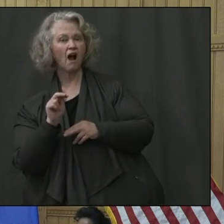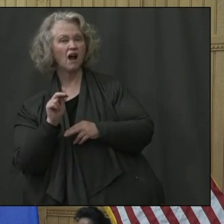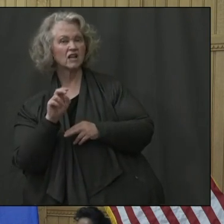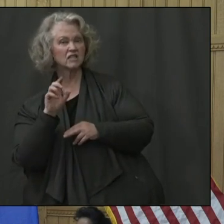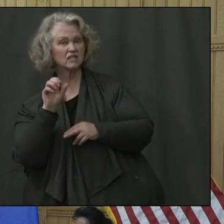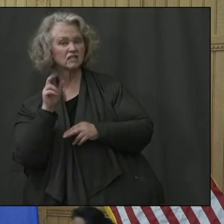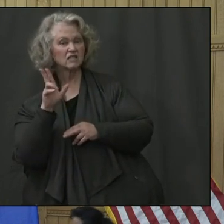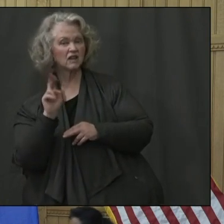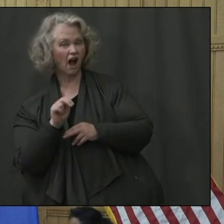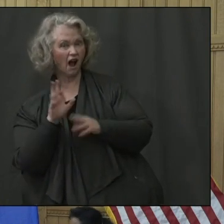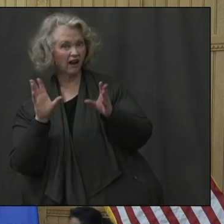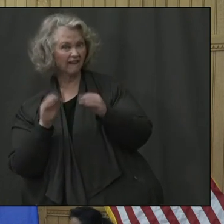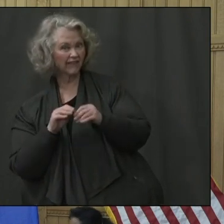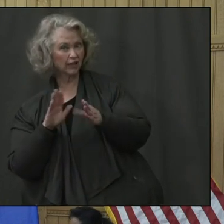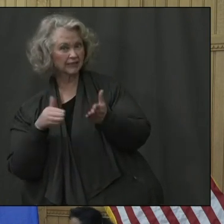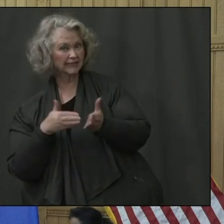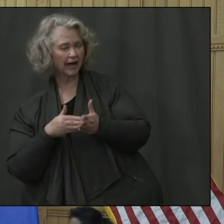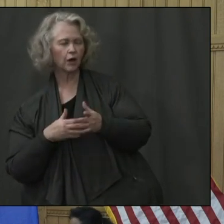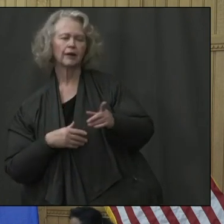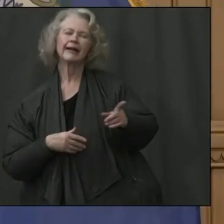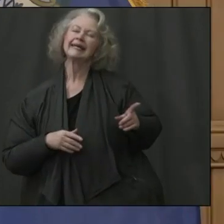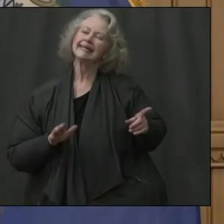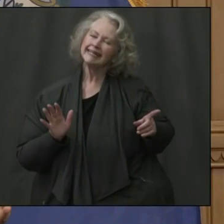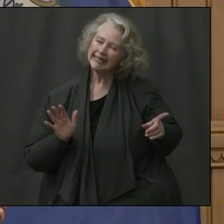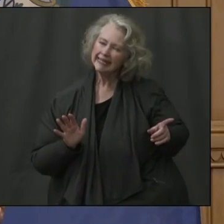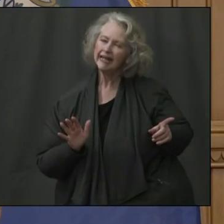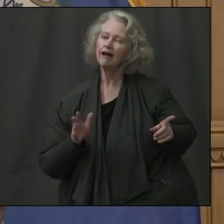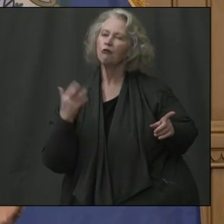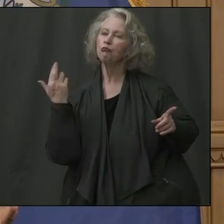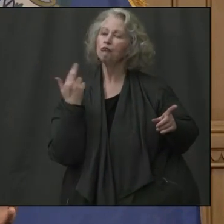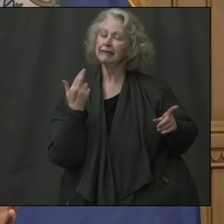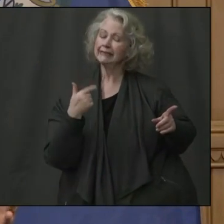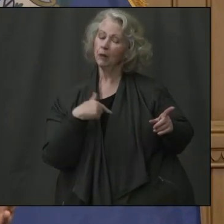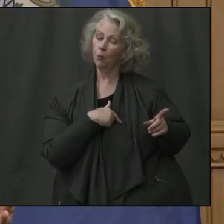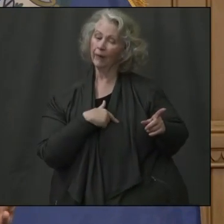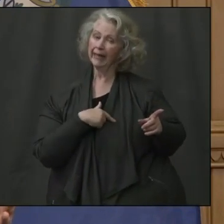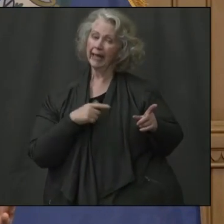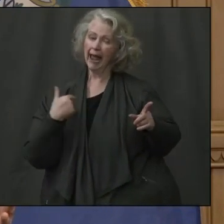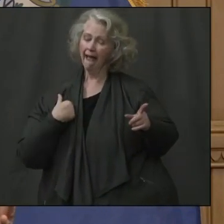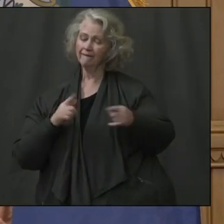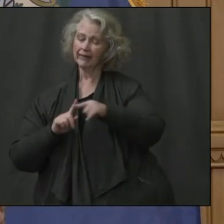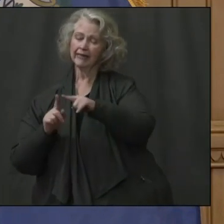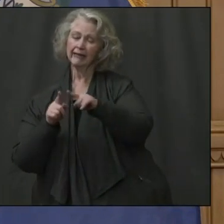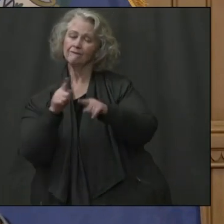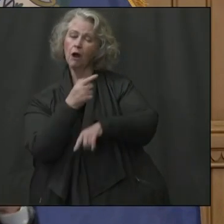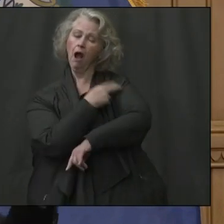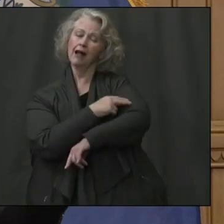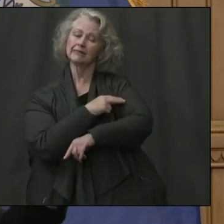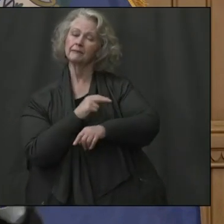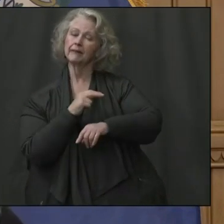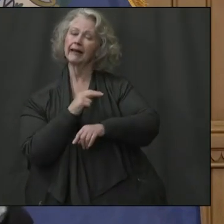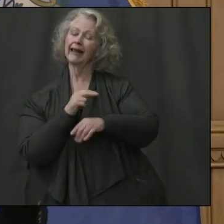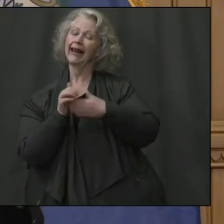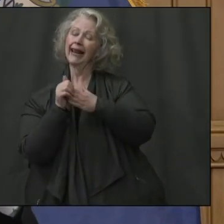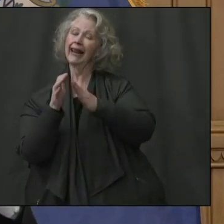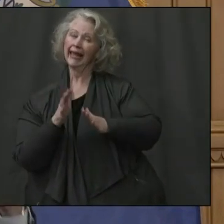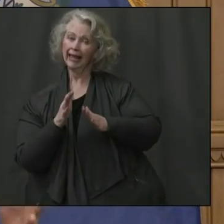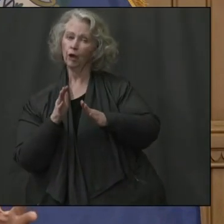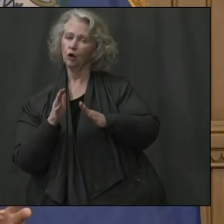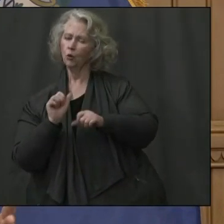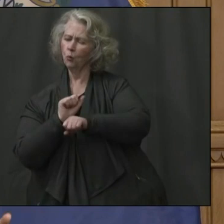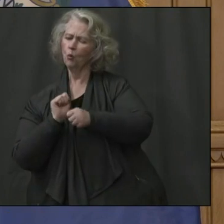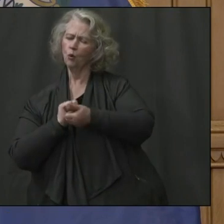needing that? Well, the reason we put together the consortium of the hospital leaders is that they have a statewide